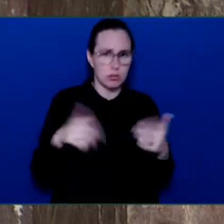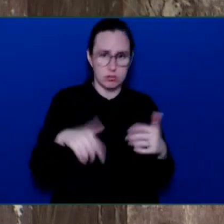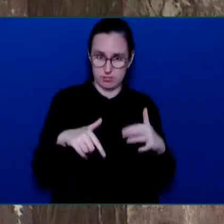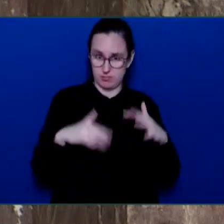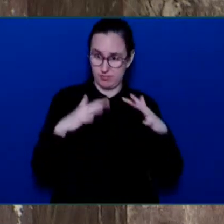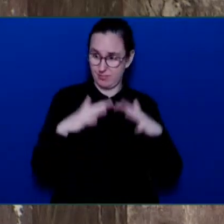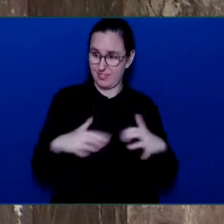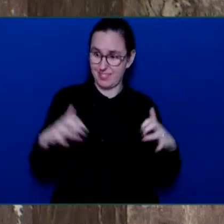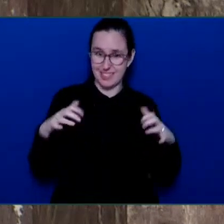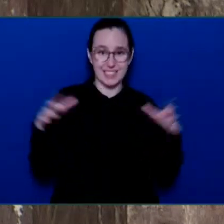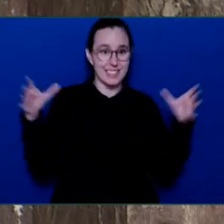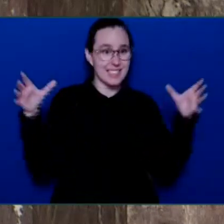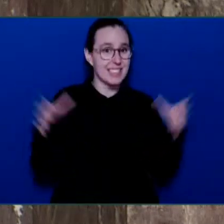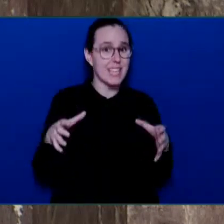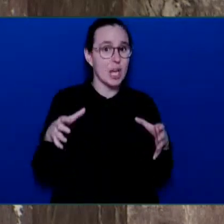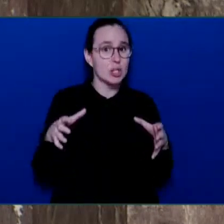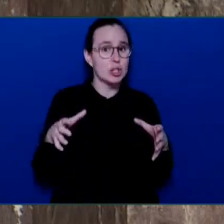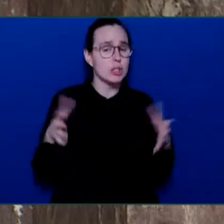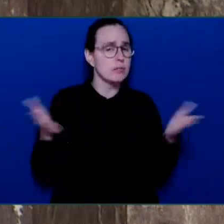single time, Honourable Speaker.